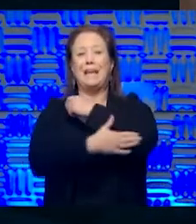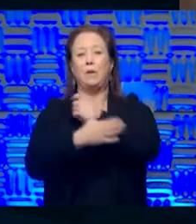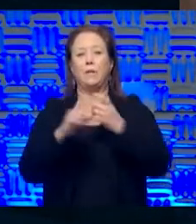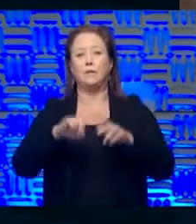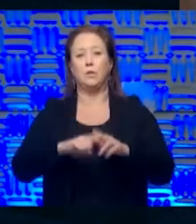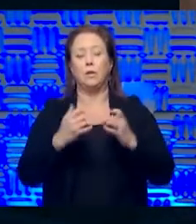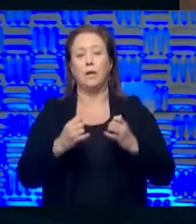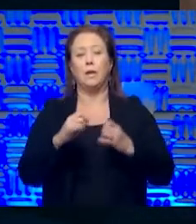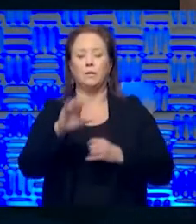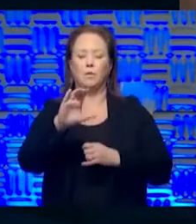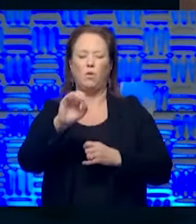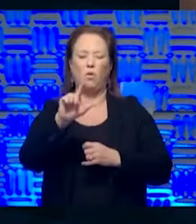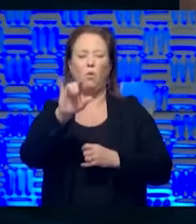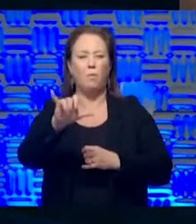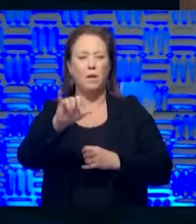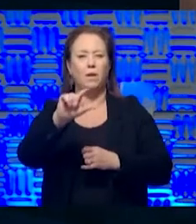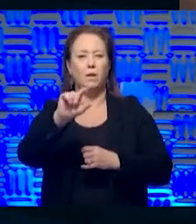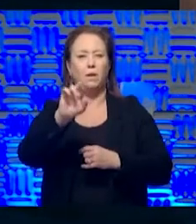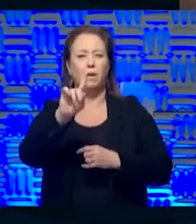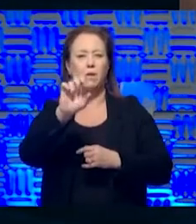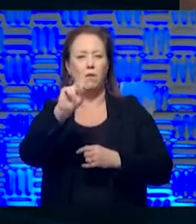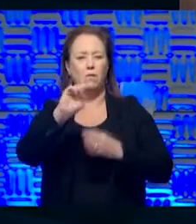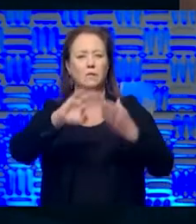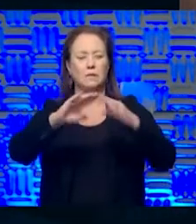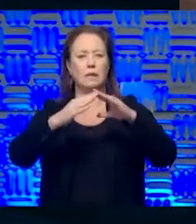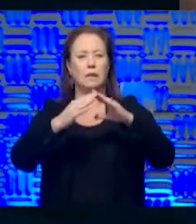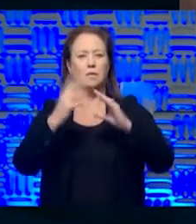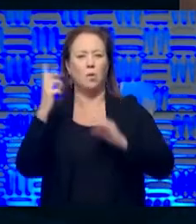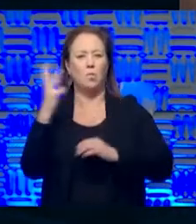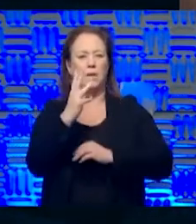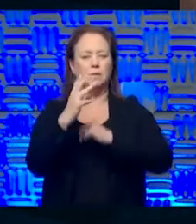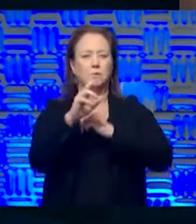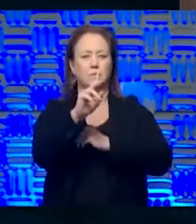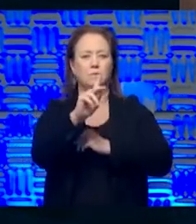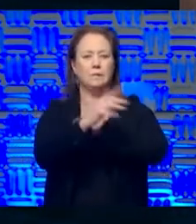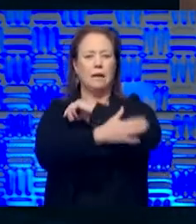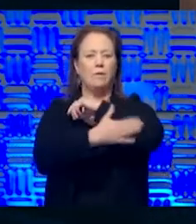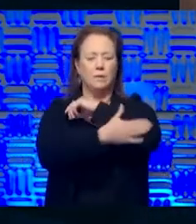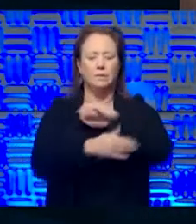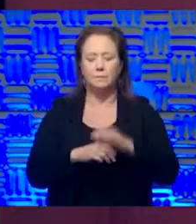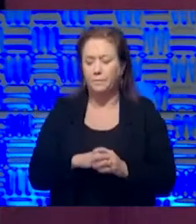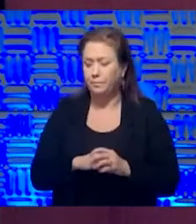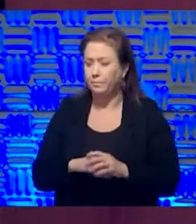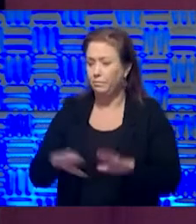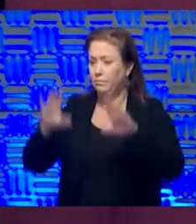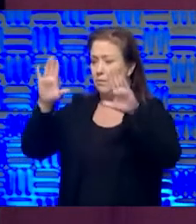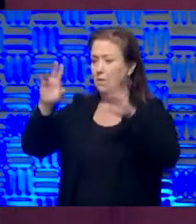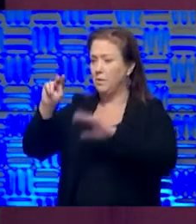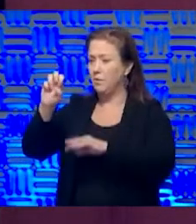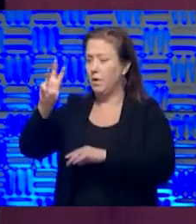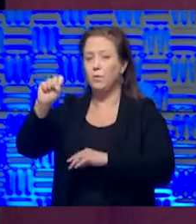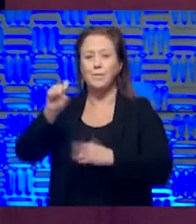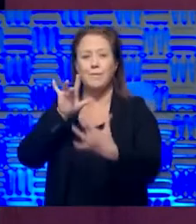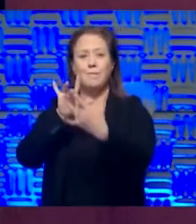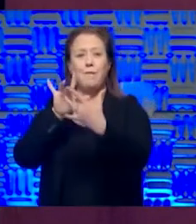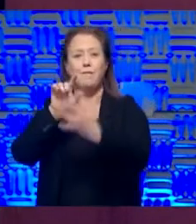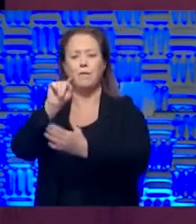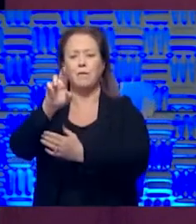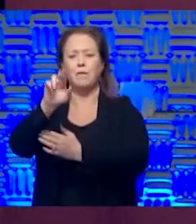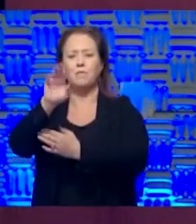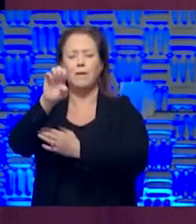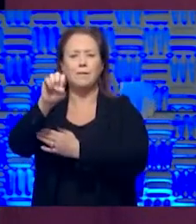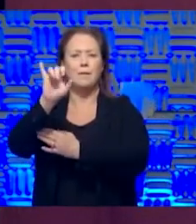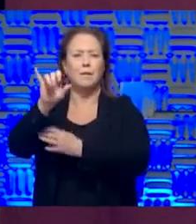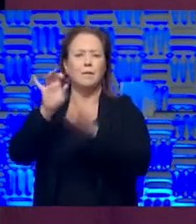Garden City, and they'll be picking up tests from quite a number of western counties. And I think that's great news. I think the contact tracing is especially good